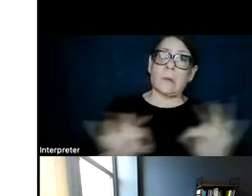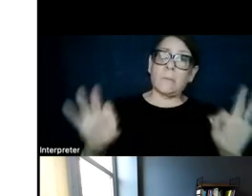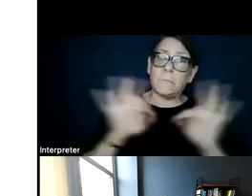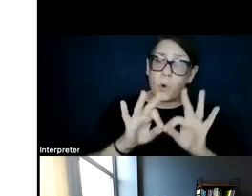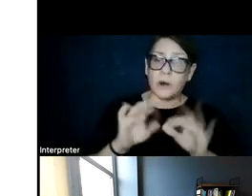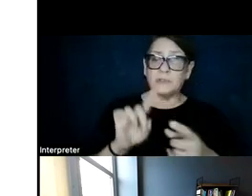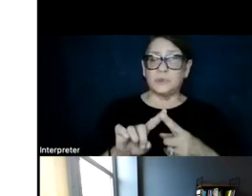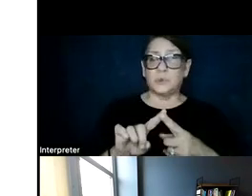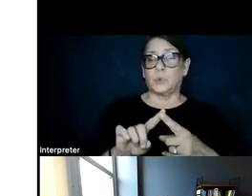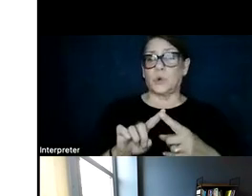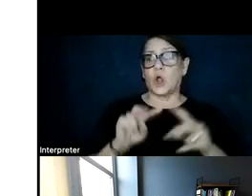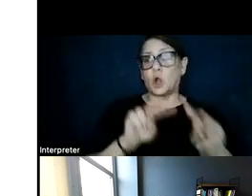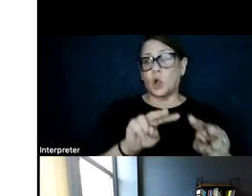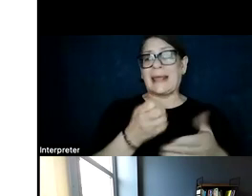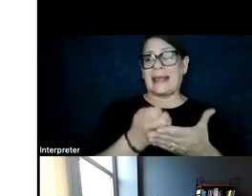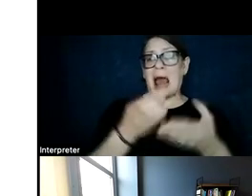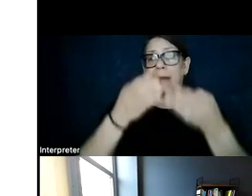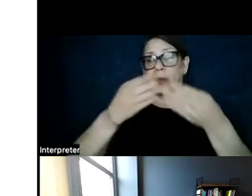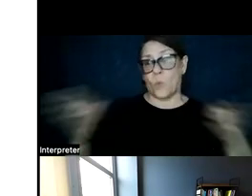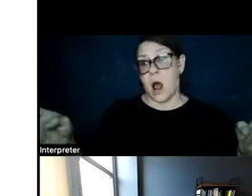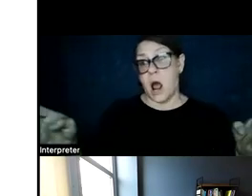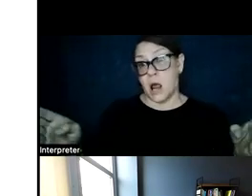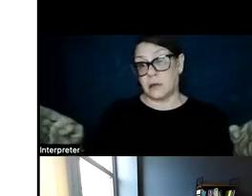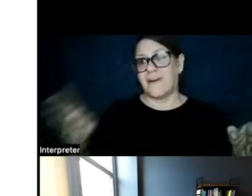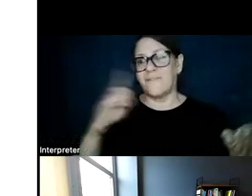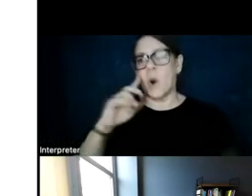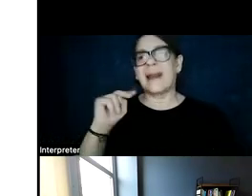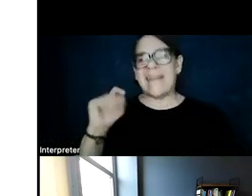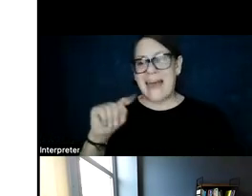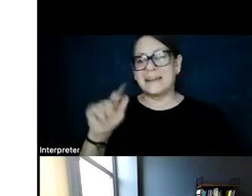to look at economy-wide at a net zero target.